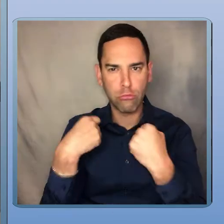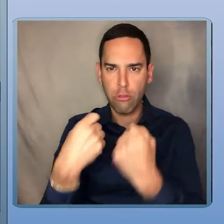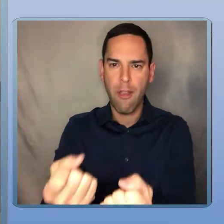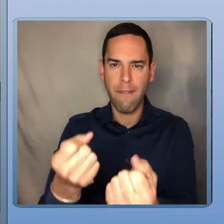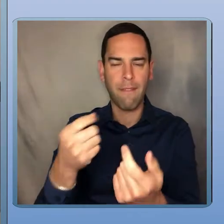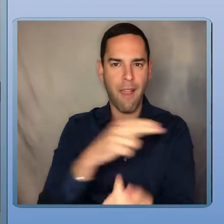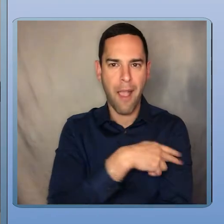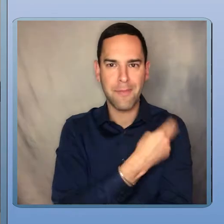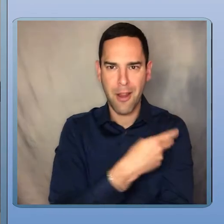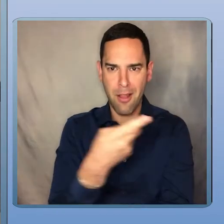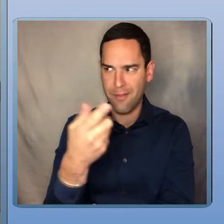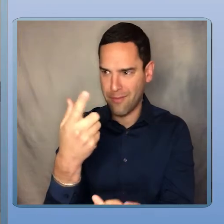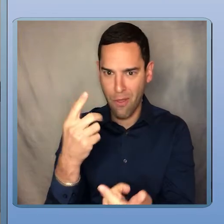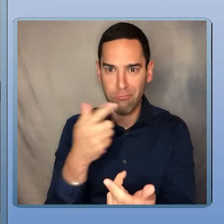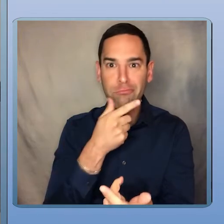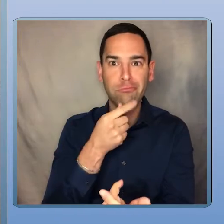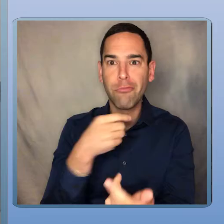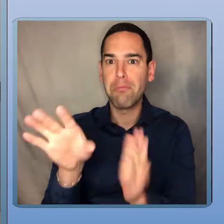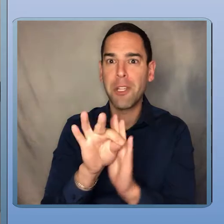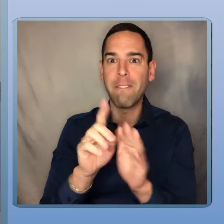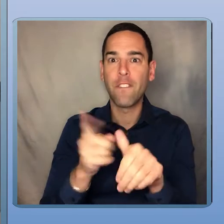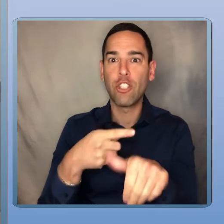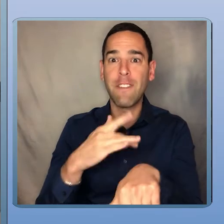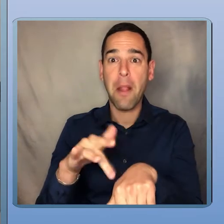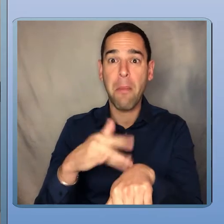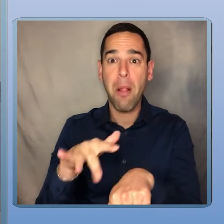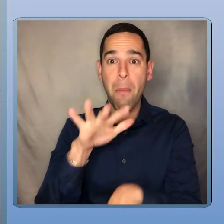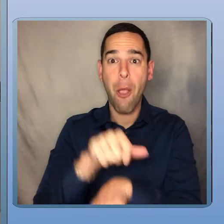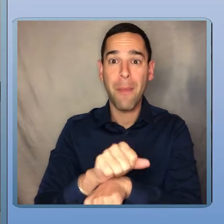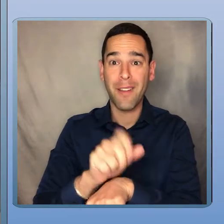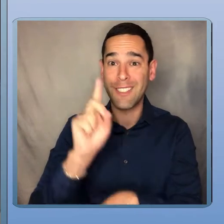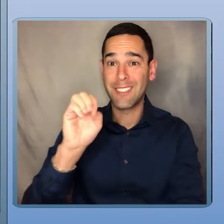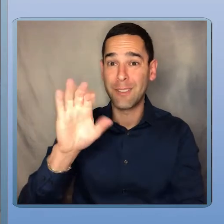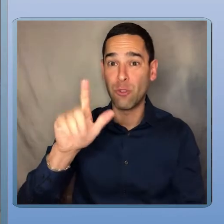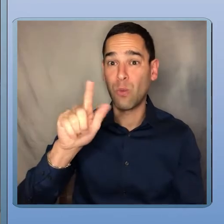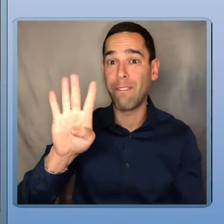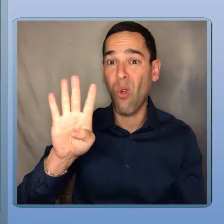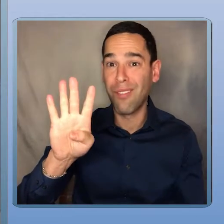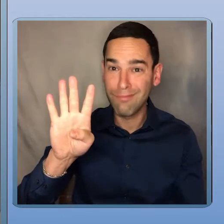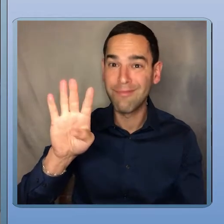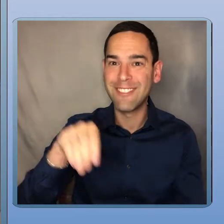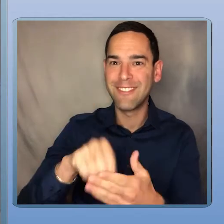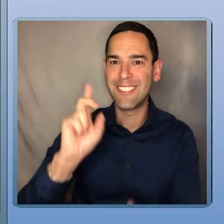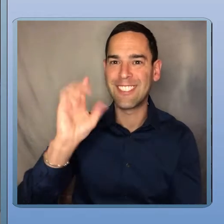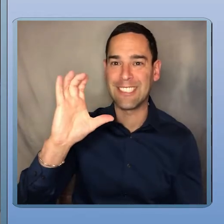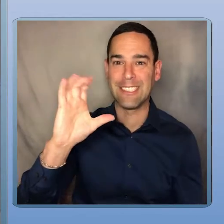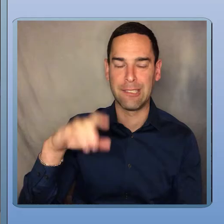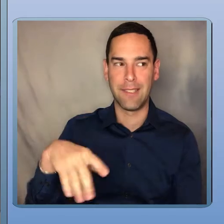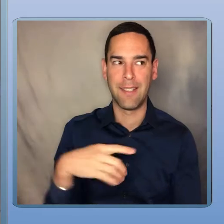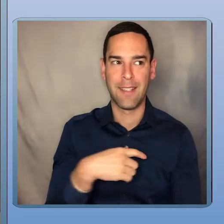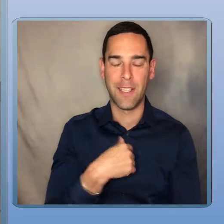of the hospital's locations to to get it so I picked the first available appointment which was on Christmas Eve so I went to DC